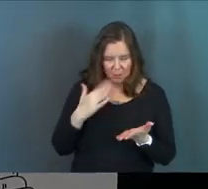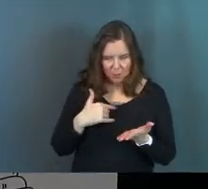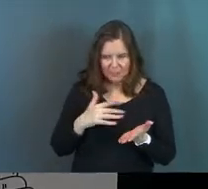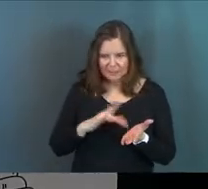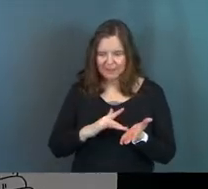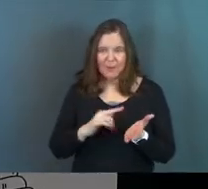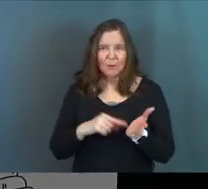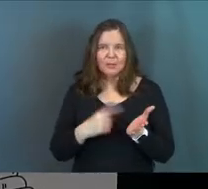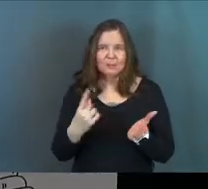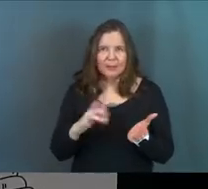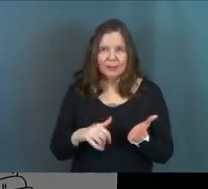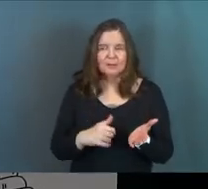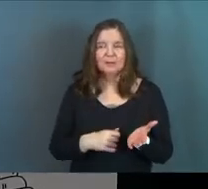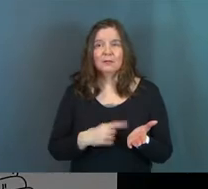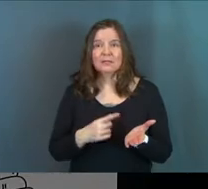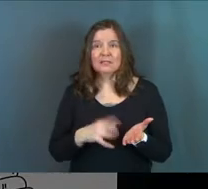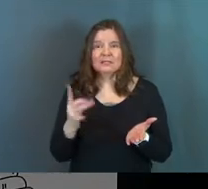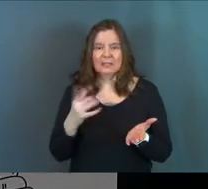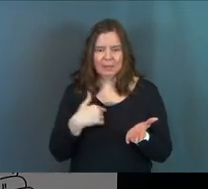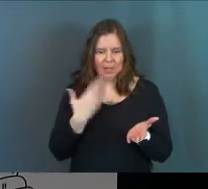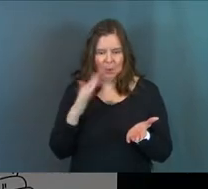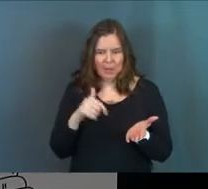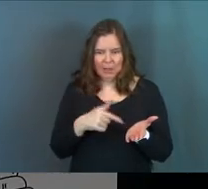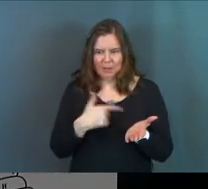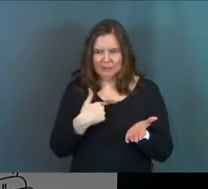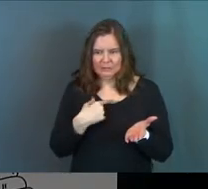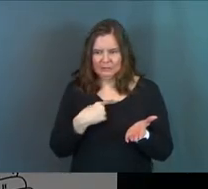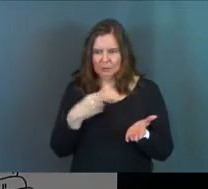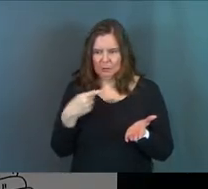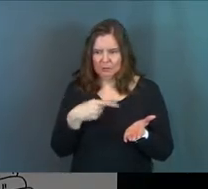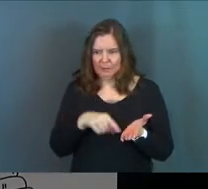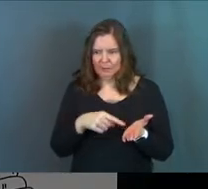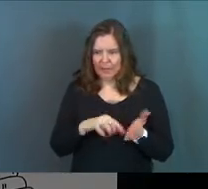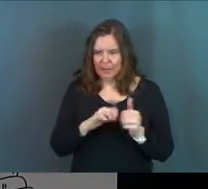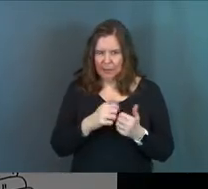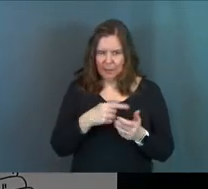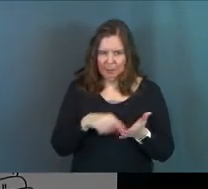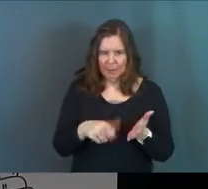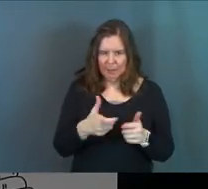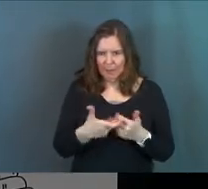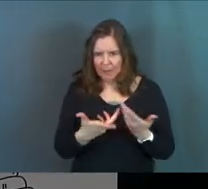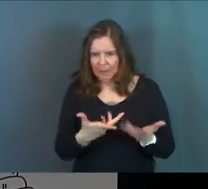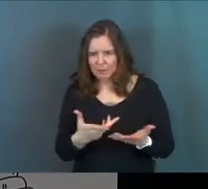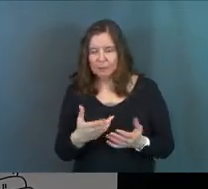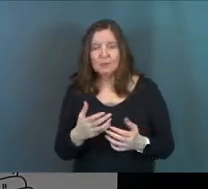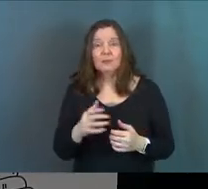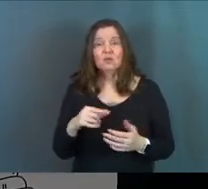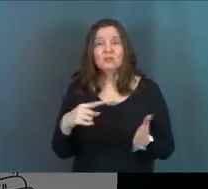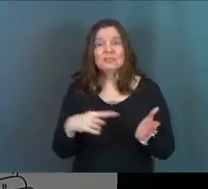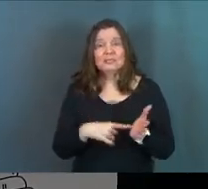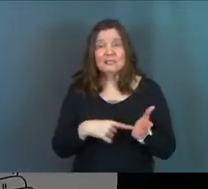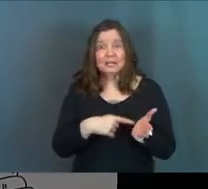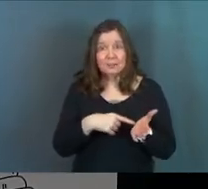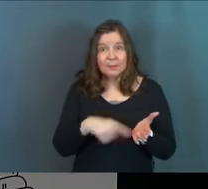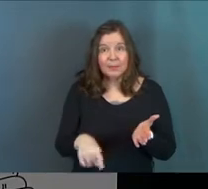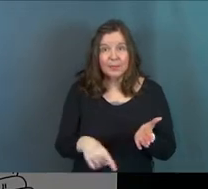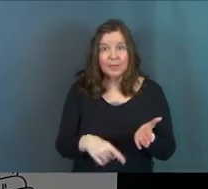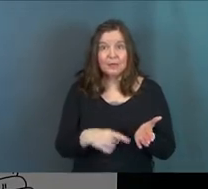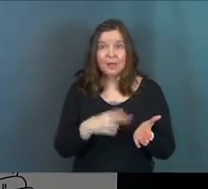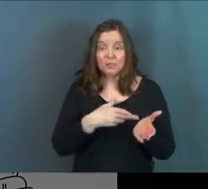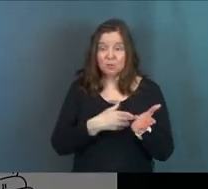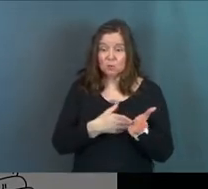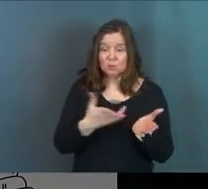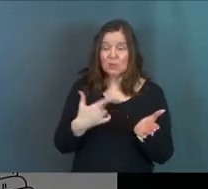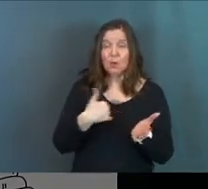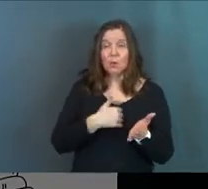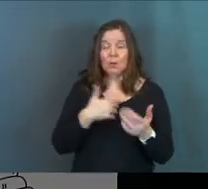know this was a medical bill, something like that. Like, this is terrible. I don't know how this is going to work. Imagine that. There's a debt to be paid. And the